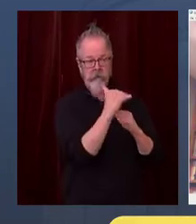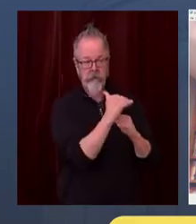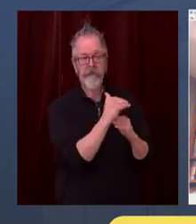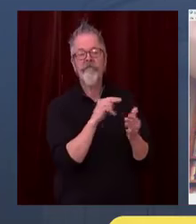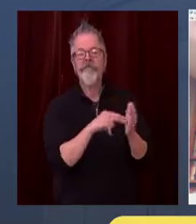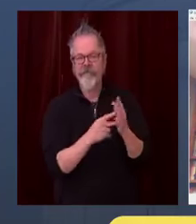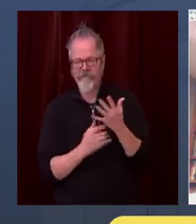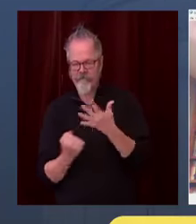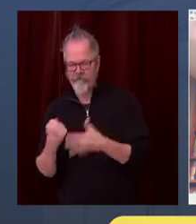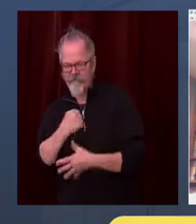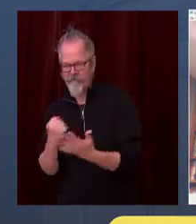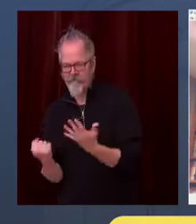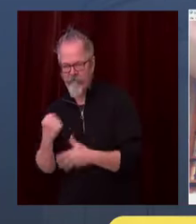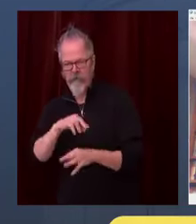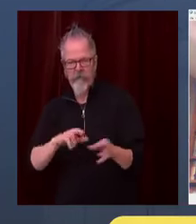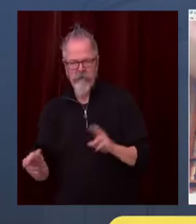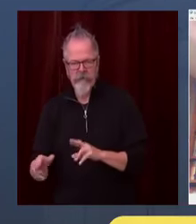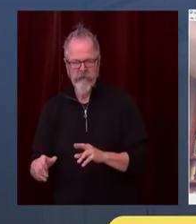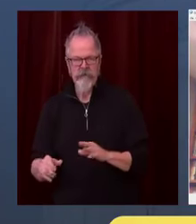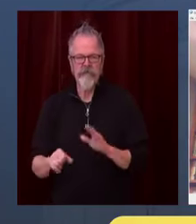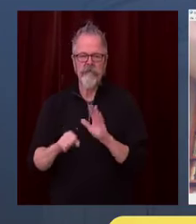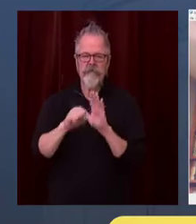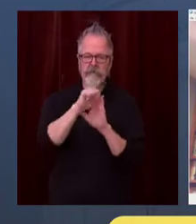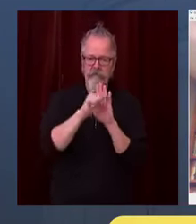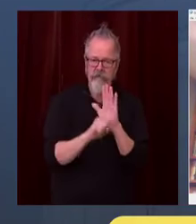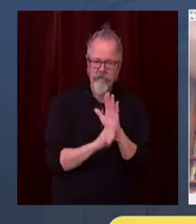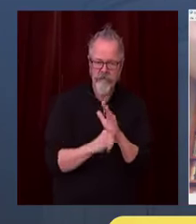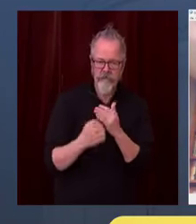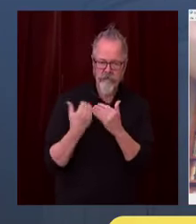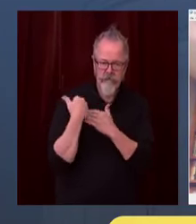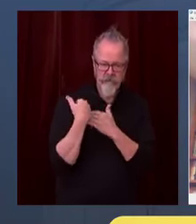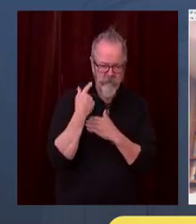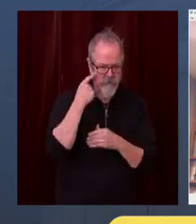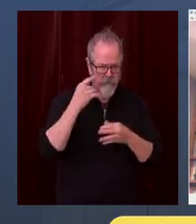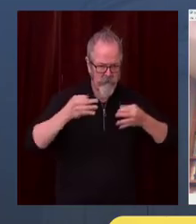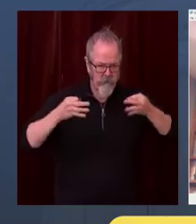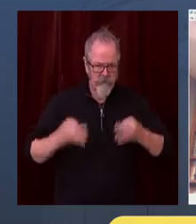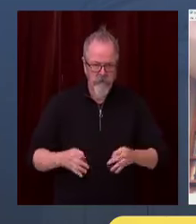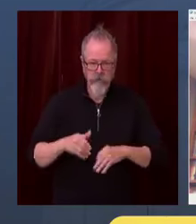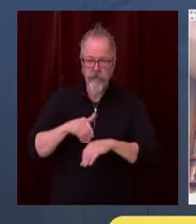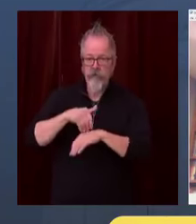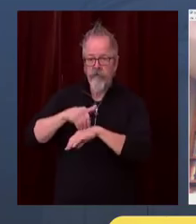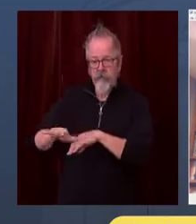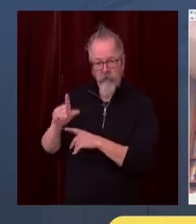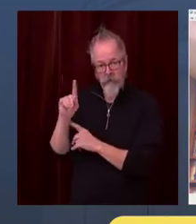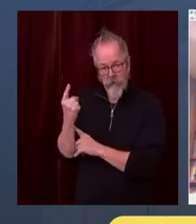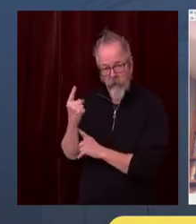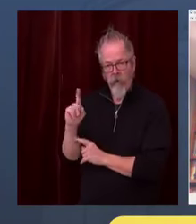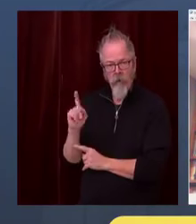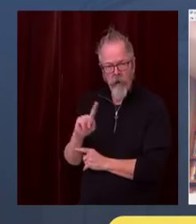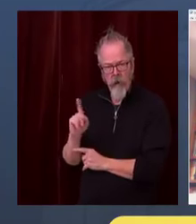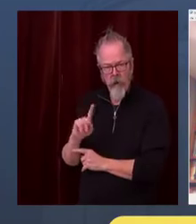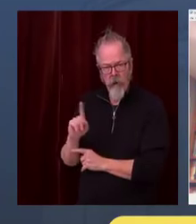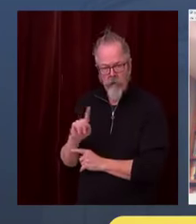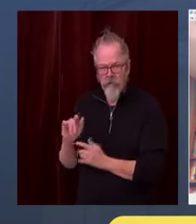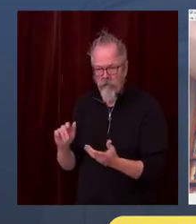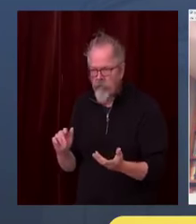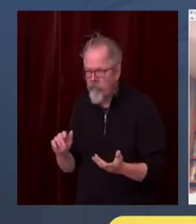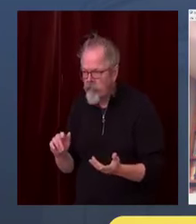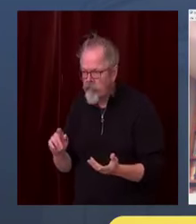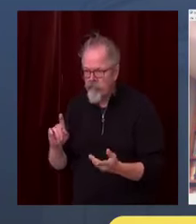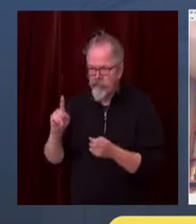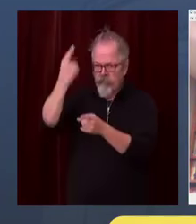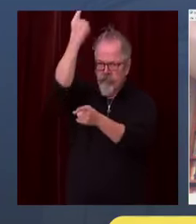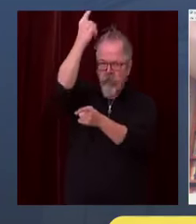decide where to ship them first. So logistically, you know, a lot of that distribution process is